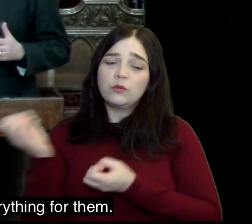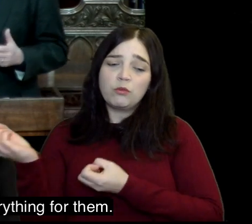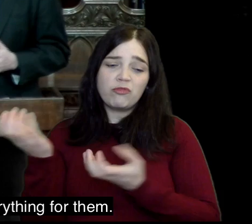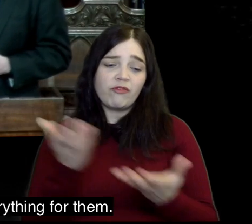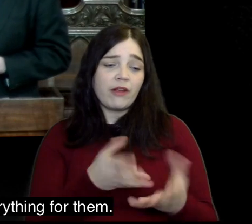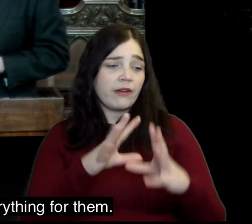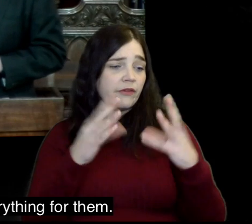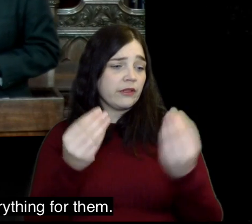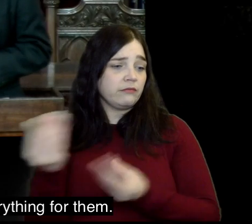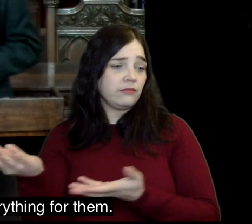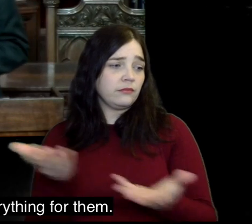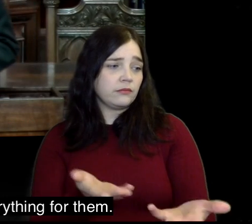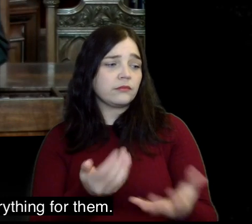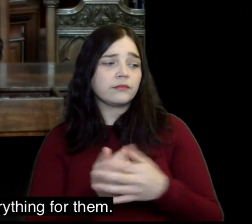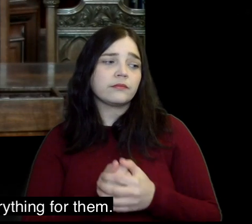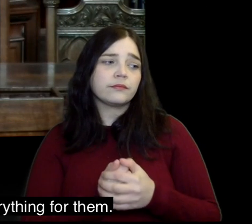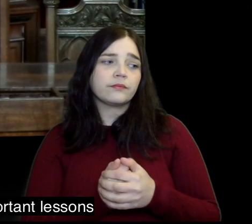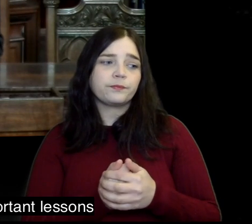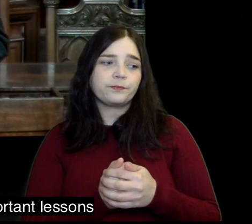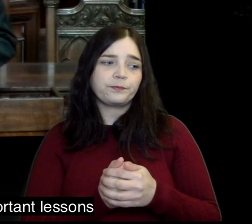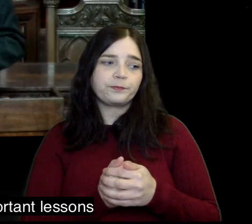he would provide everything for them